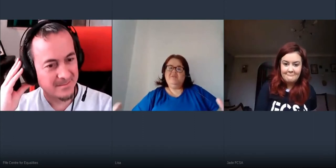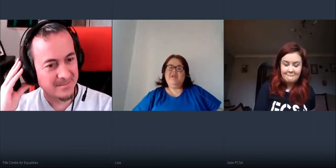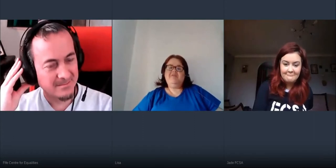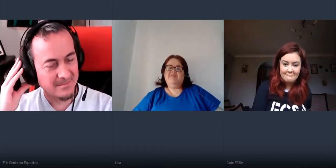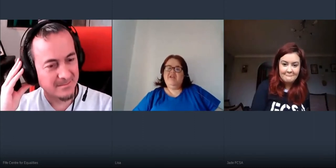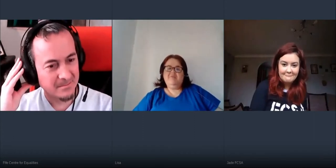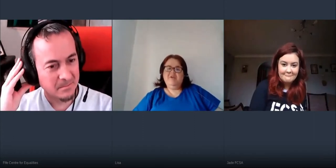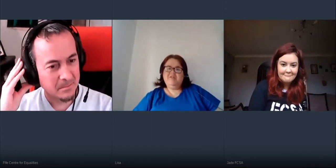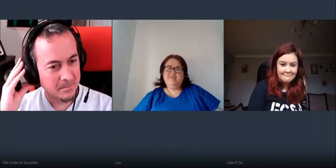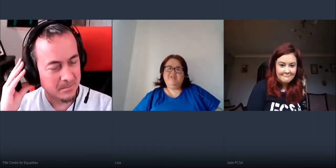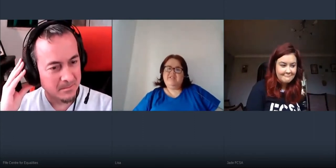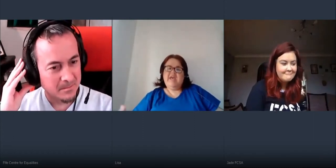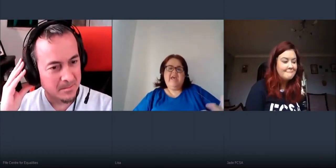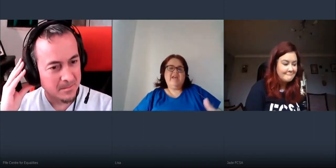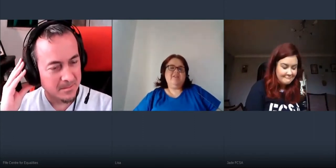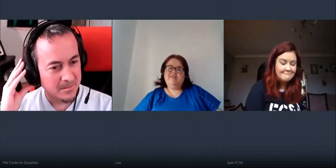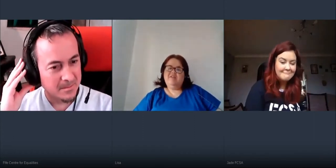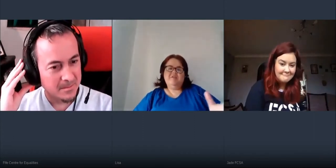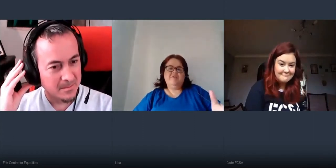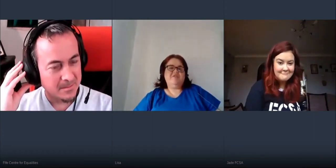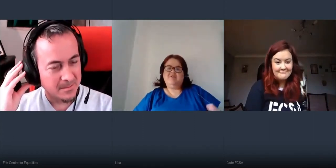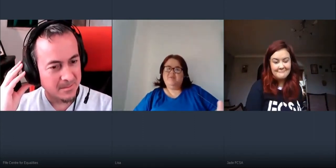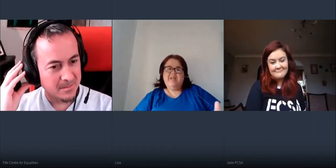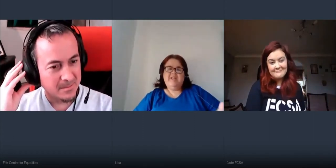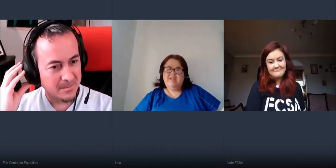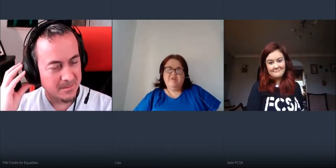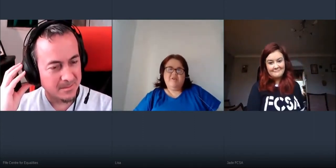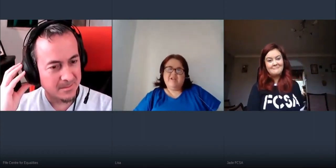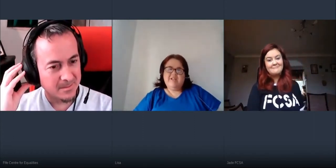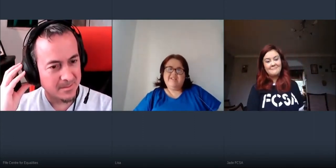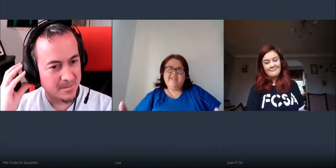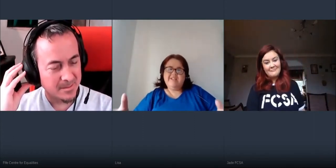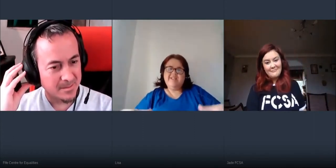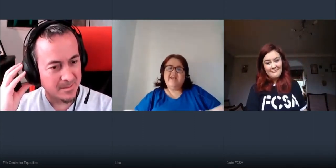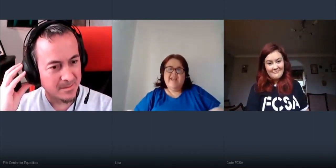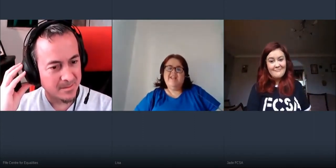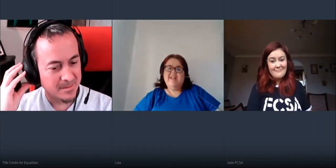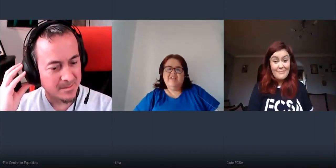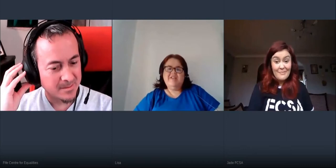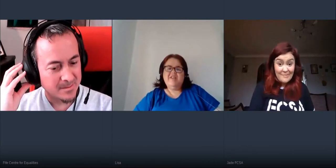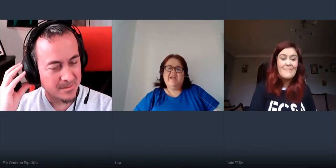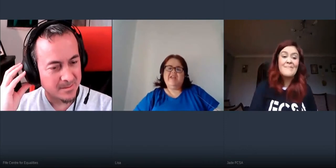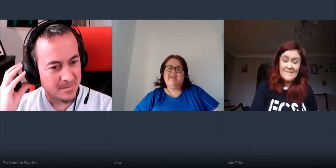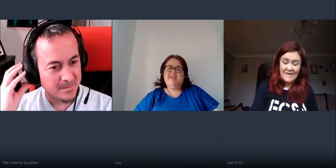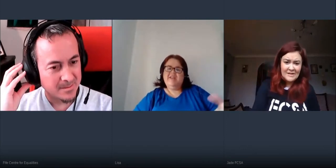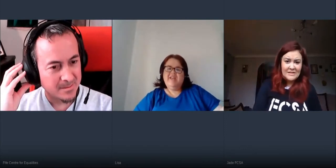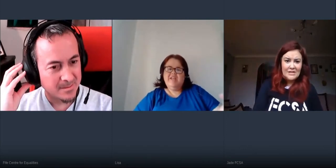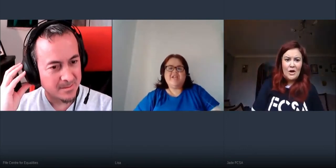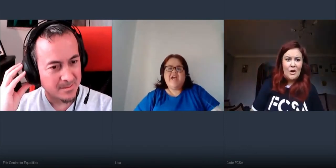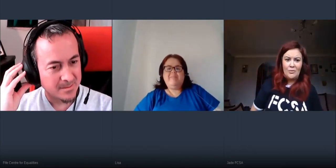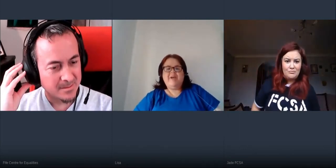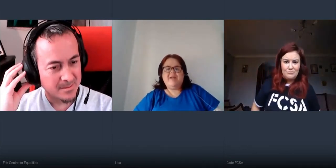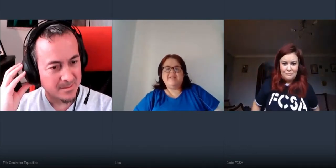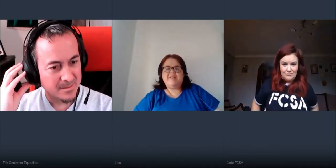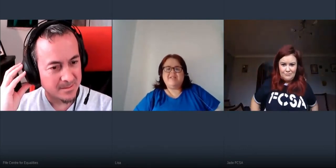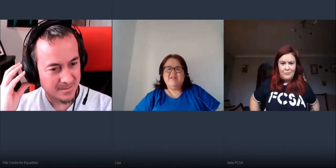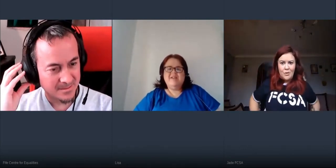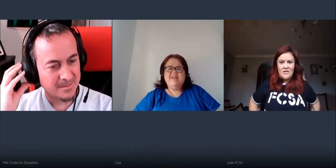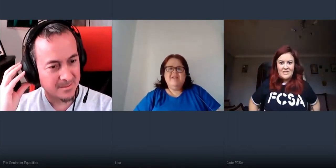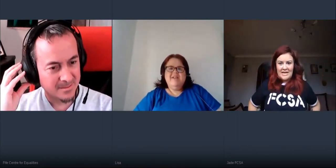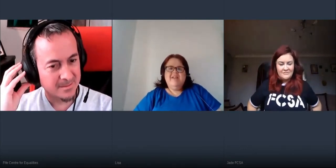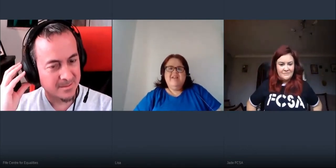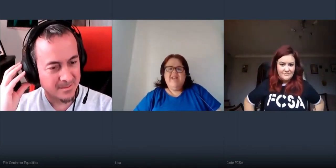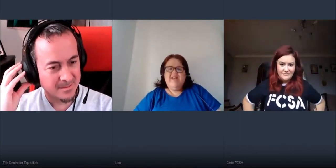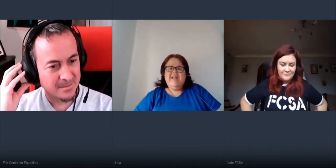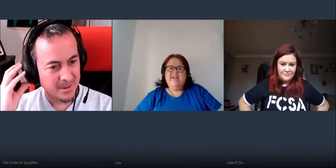you would have like about 10 or so many organizations in like each campus more than